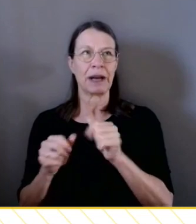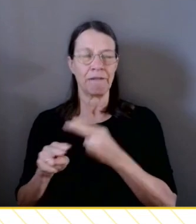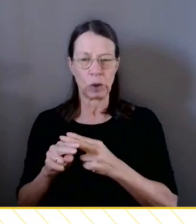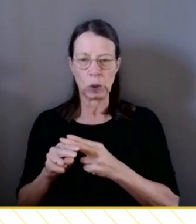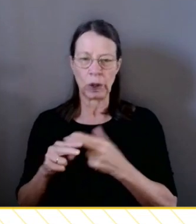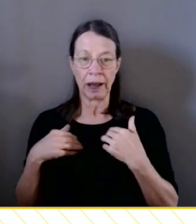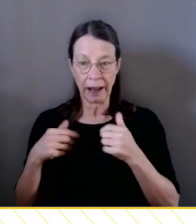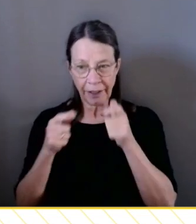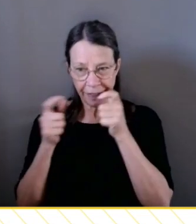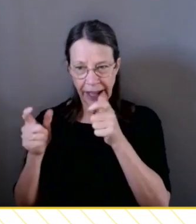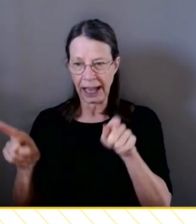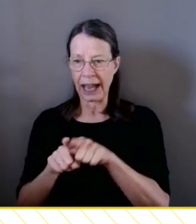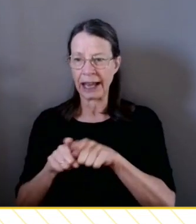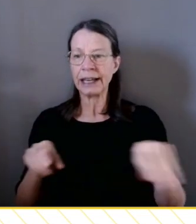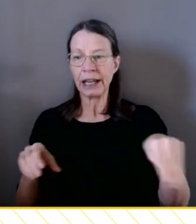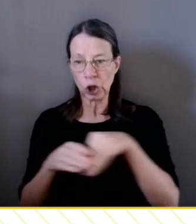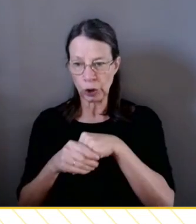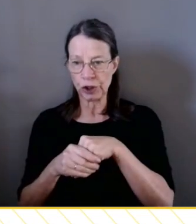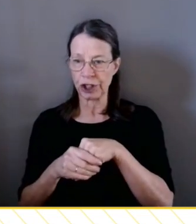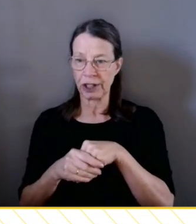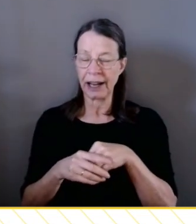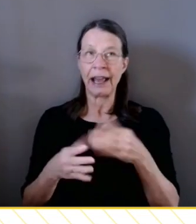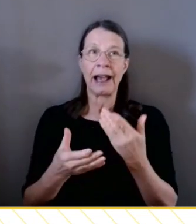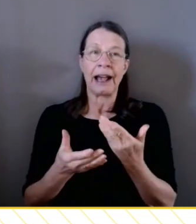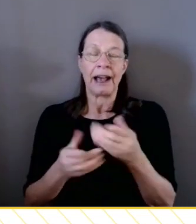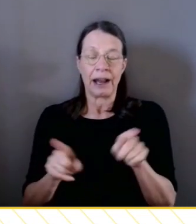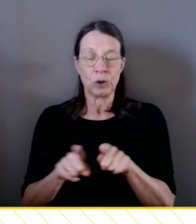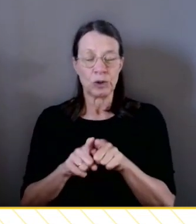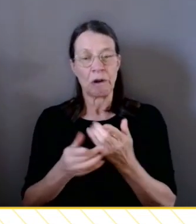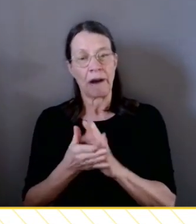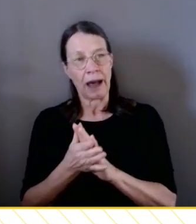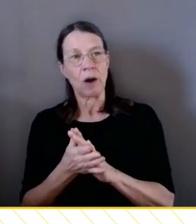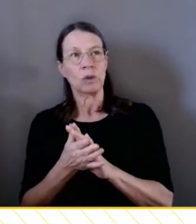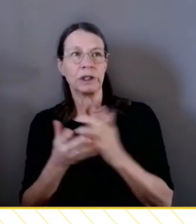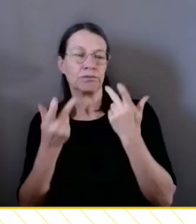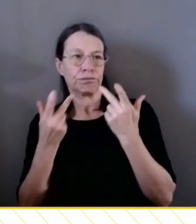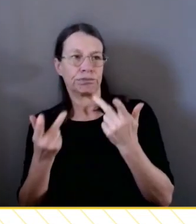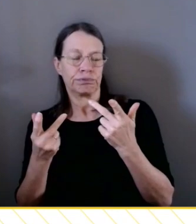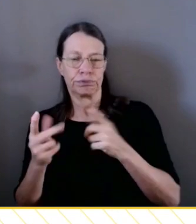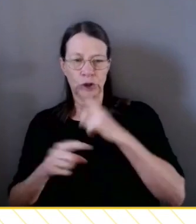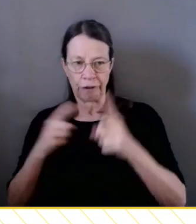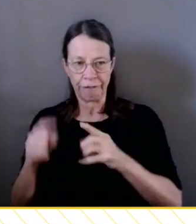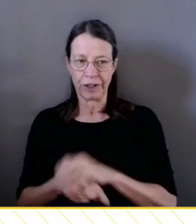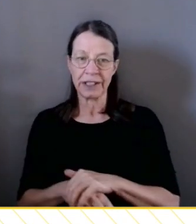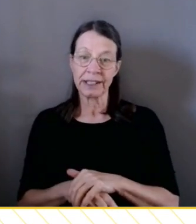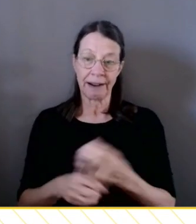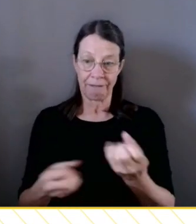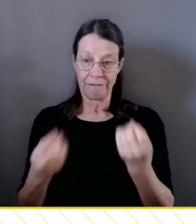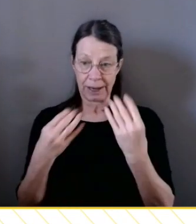journey and also encourage your candid feedback for us. And I think Olivia is now going to tell us how you can do that.